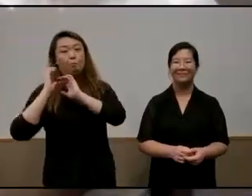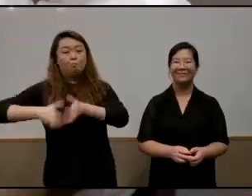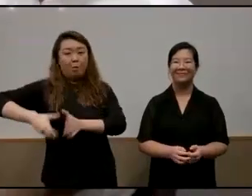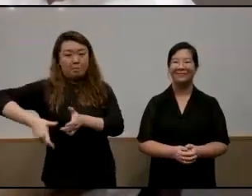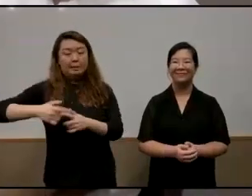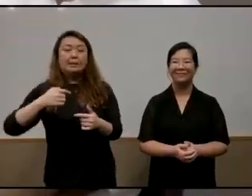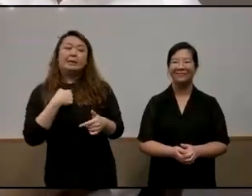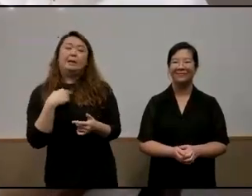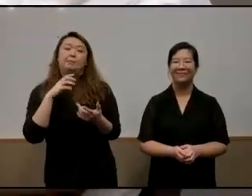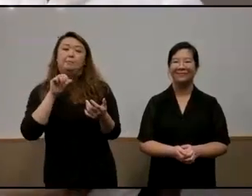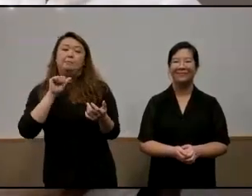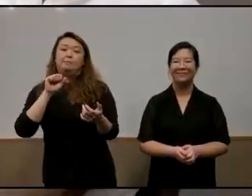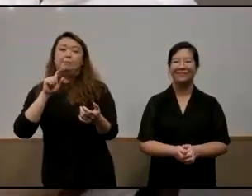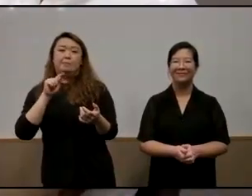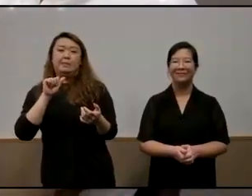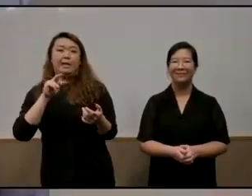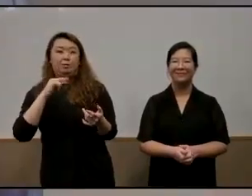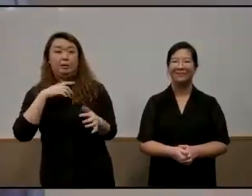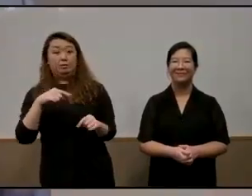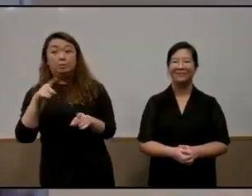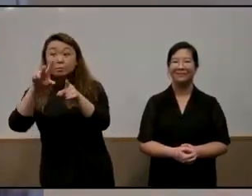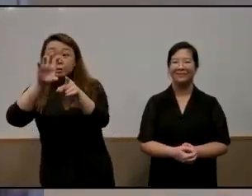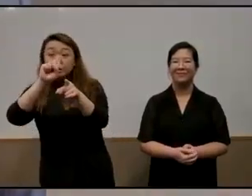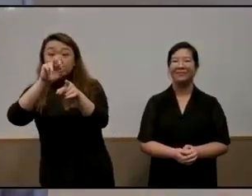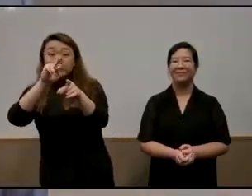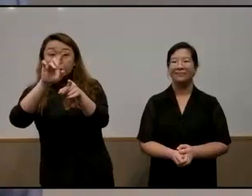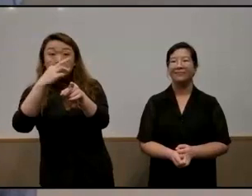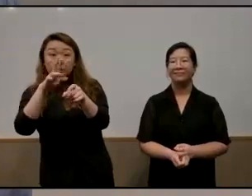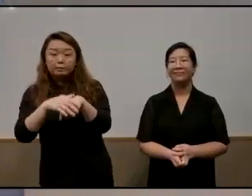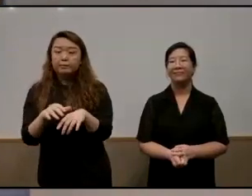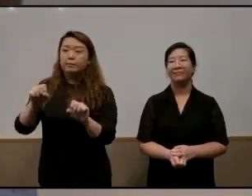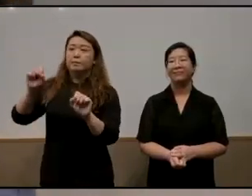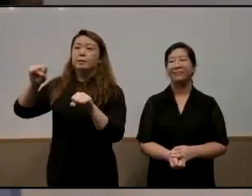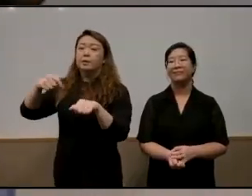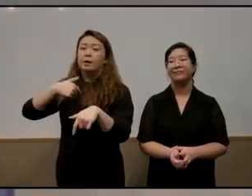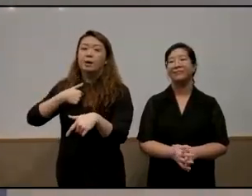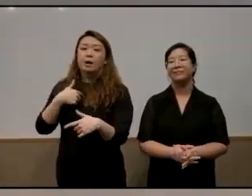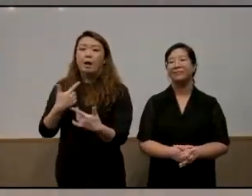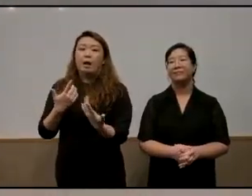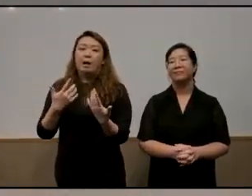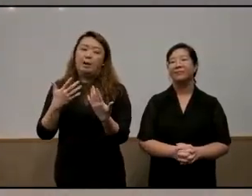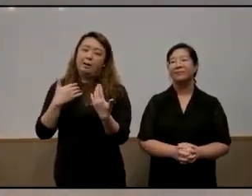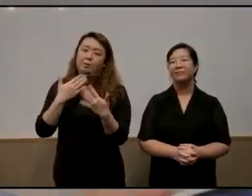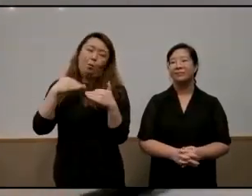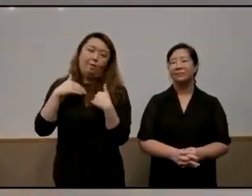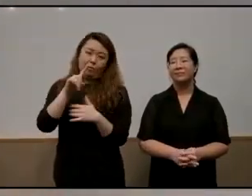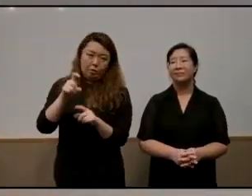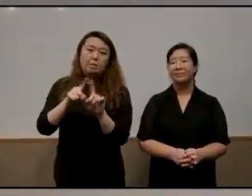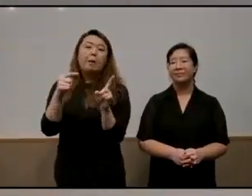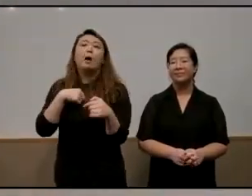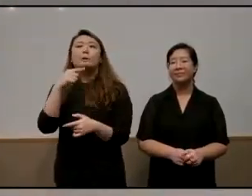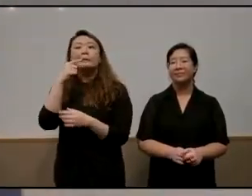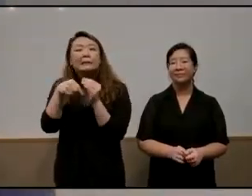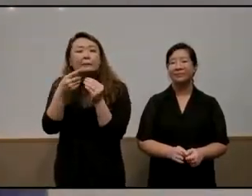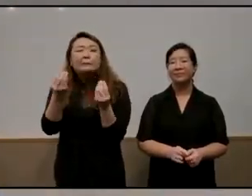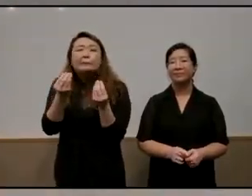must say that uh sandra you had a question for our panelists or a comment to share i don't yeah i don't really have a question i just wanted to say a little